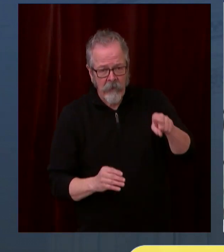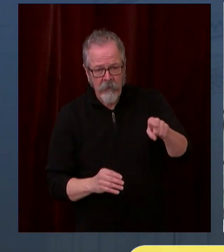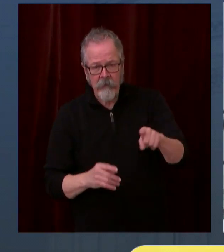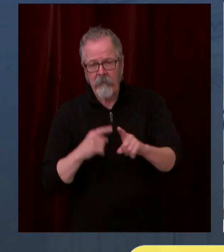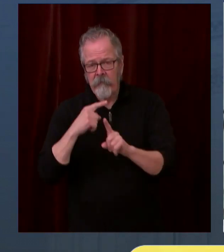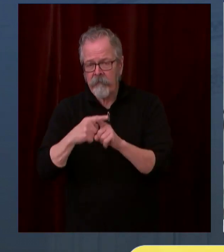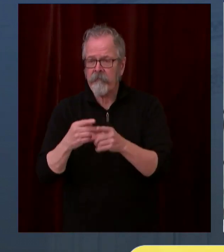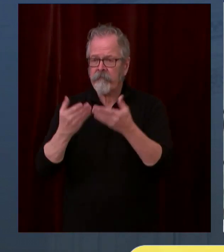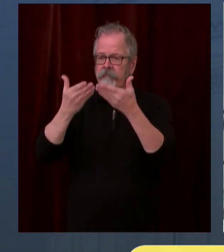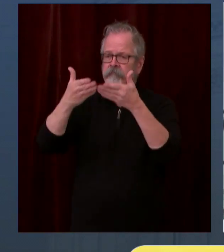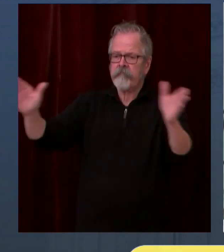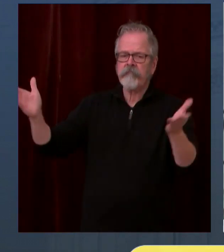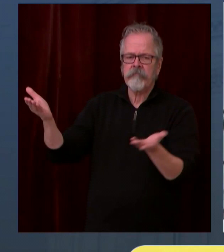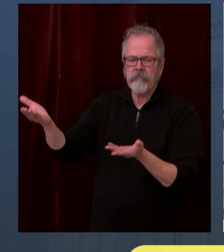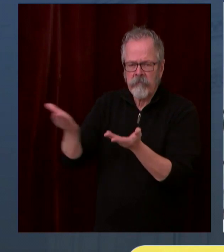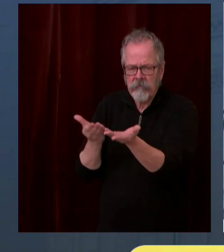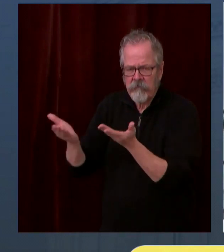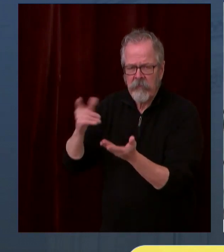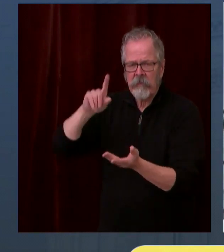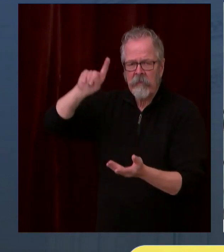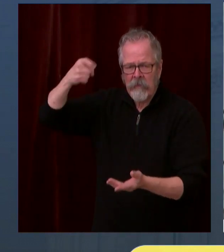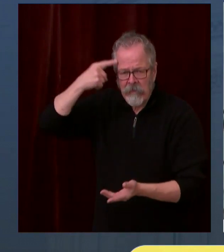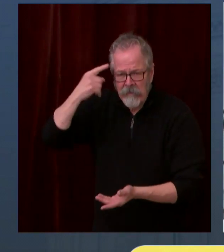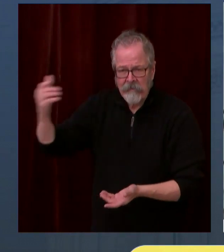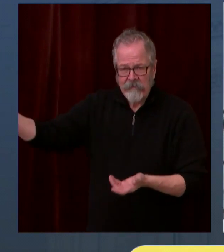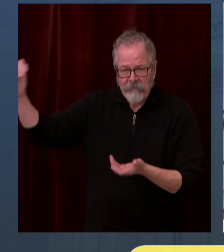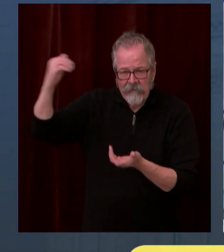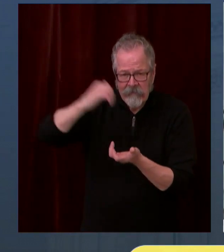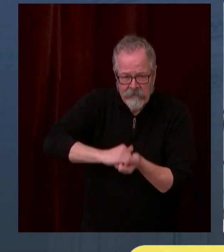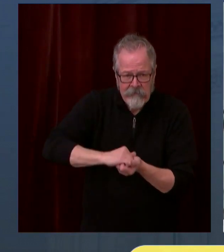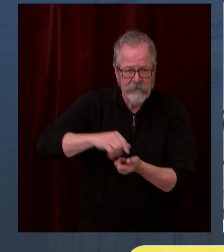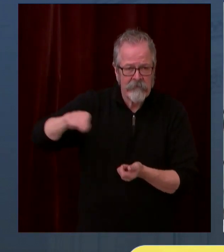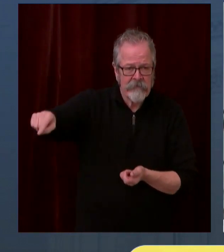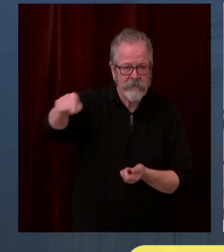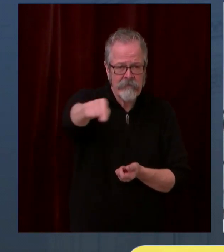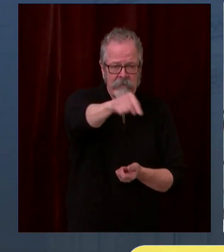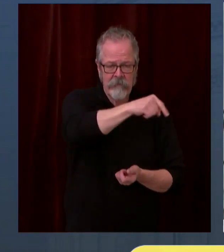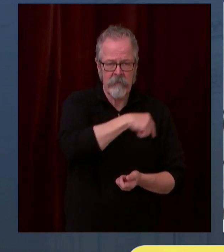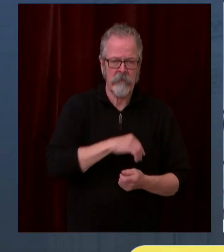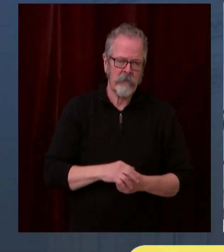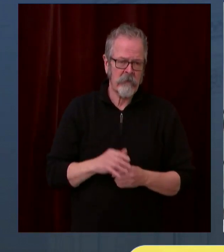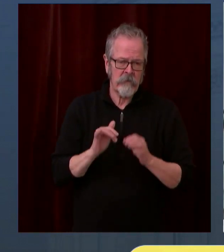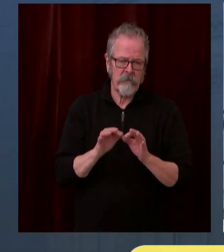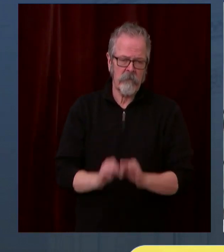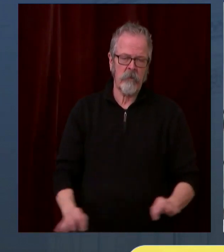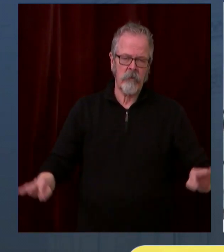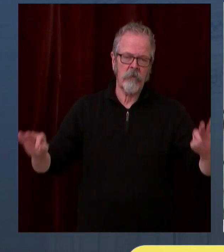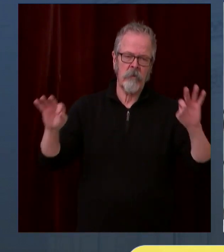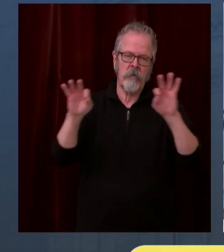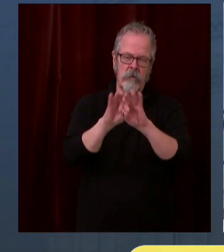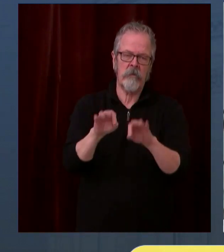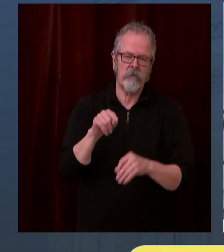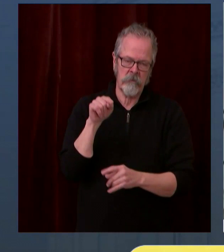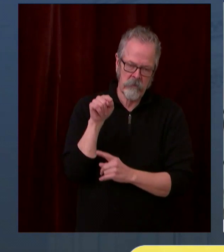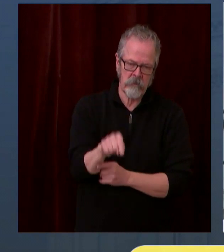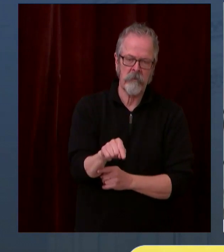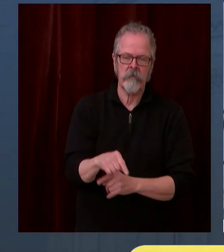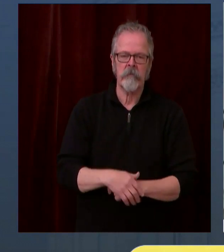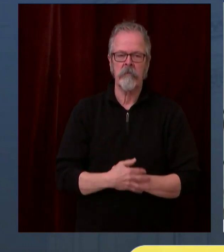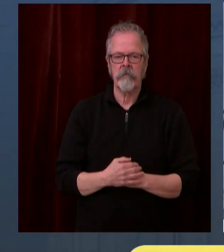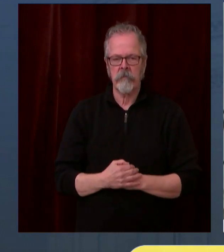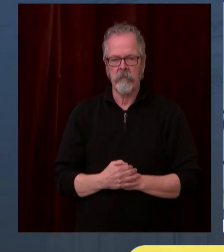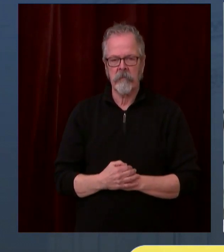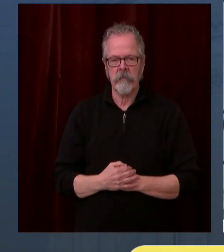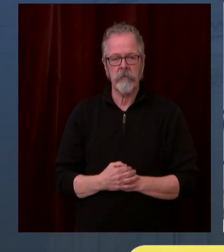resources to bear. Our members' collective experience, power, and voice are key.